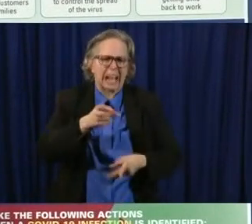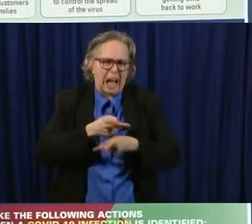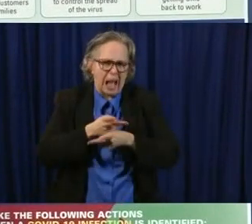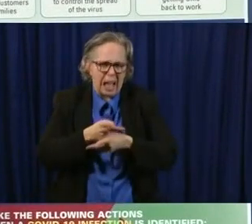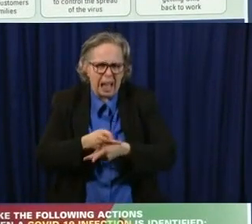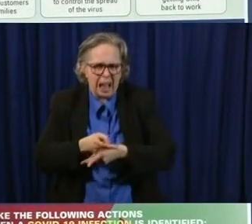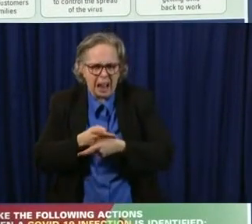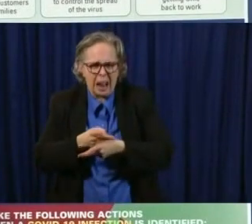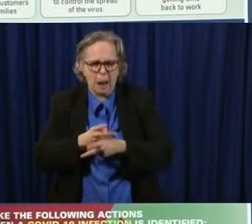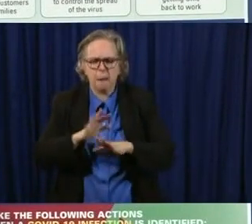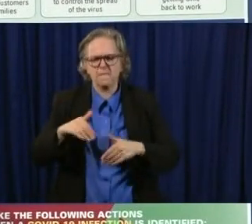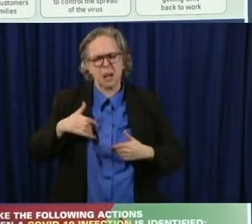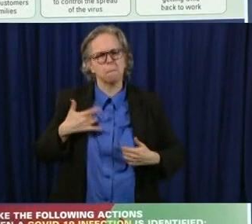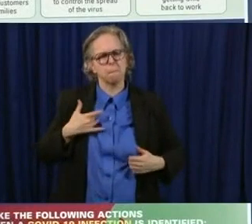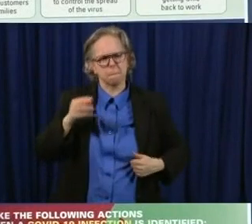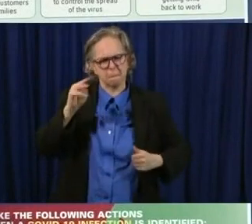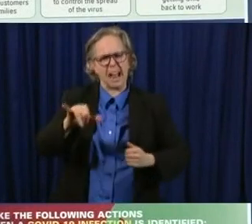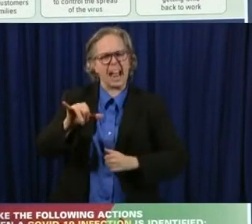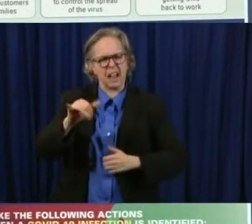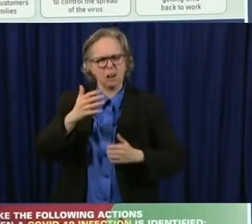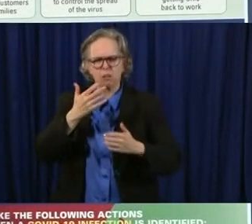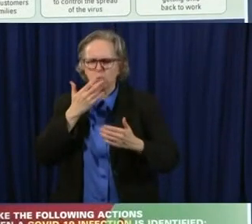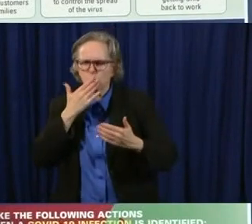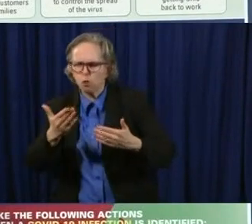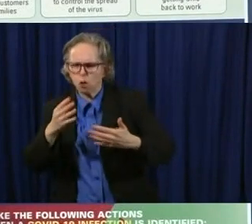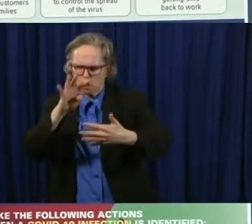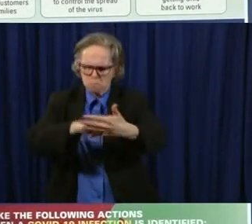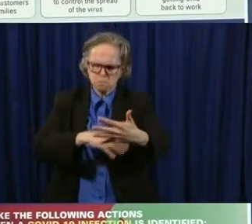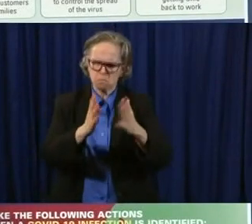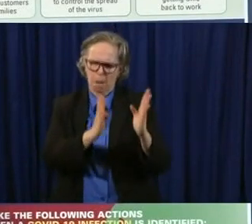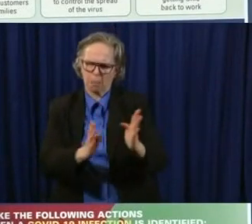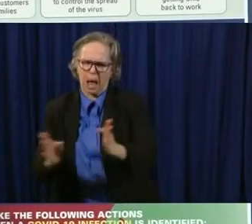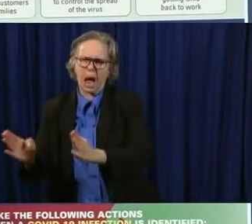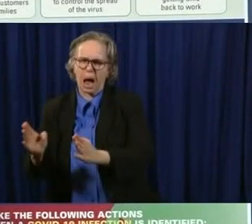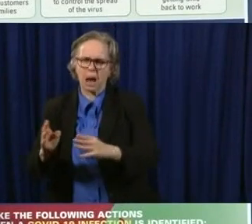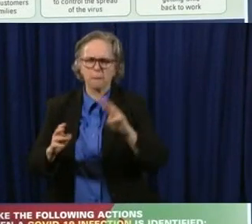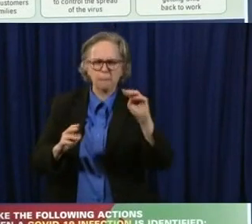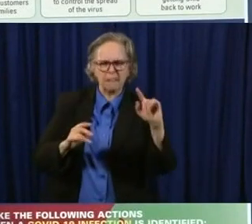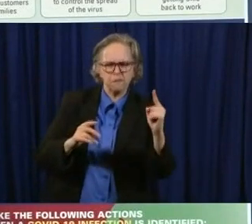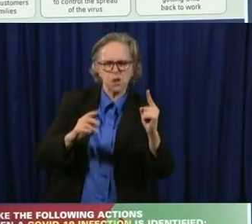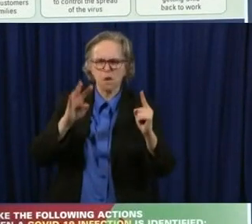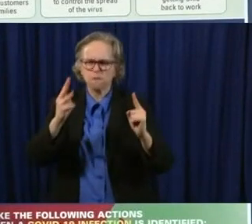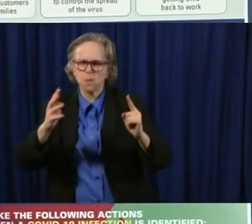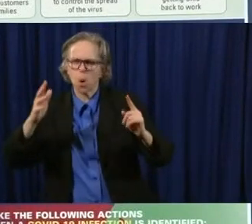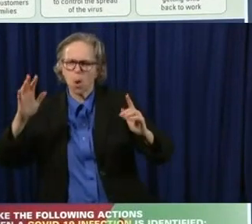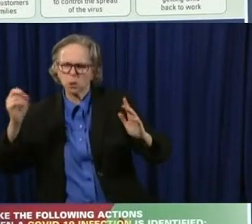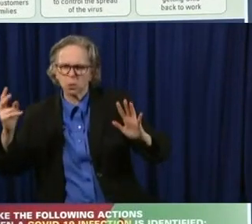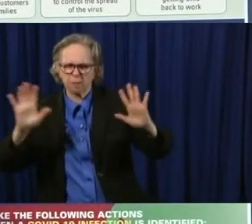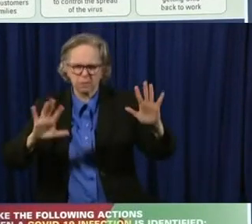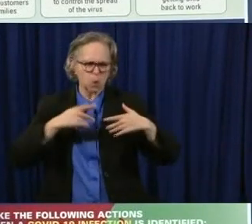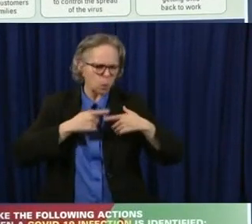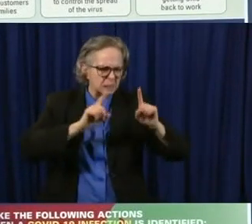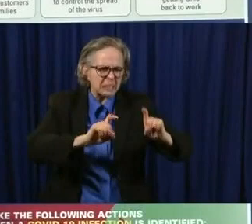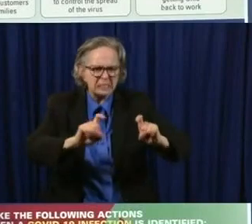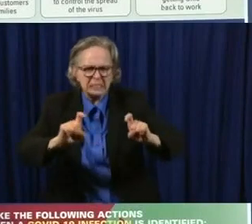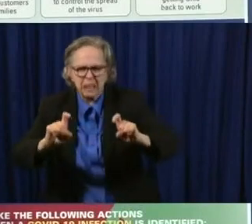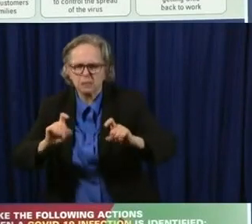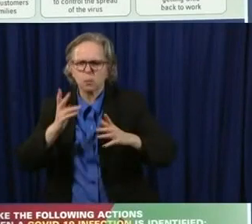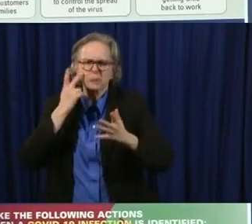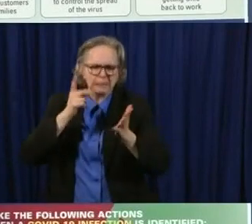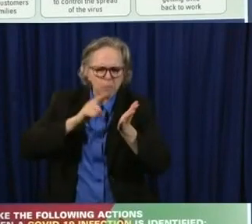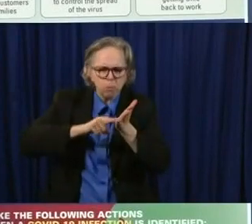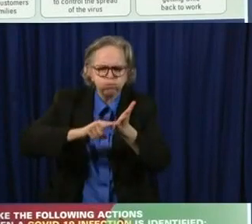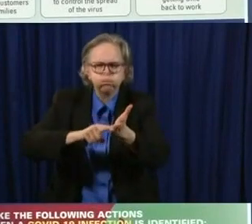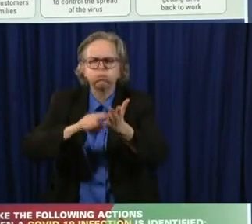we move forward, uh, with, with the testing that we have, uh, with the tracing and with all of you doing what you've been